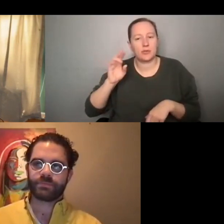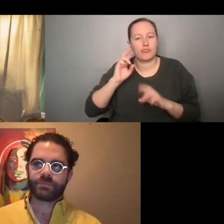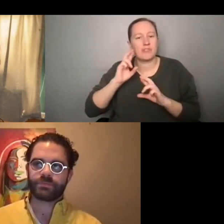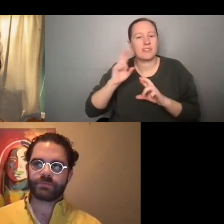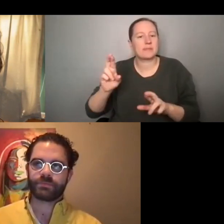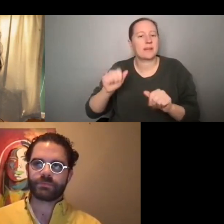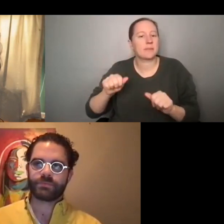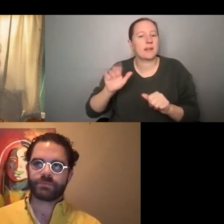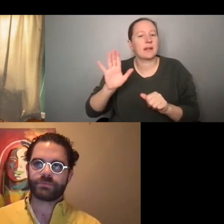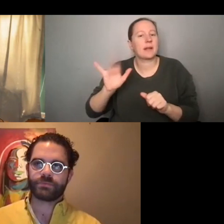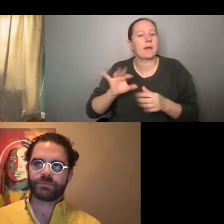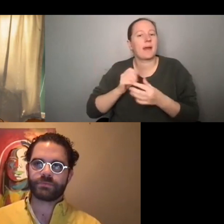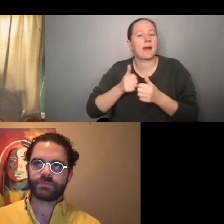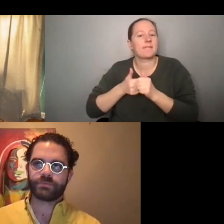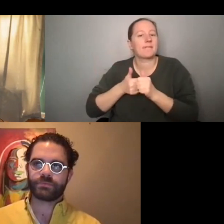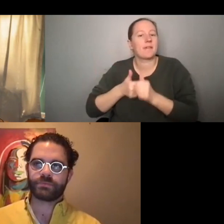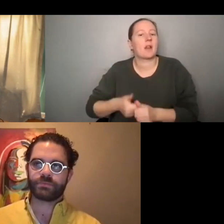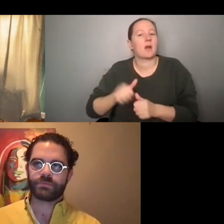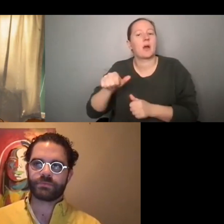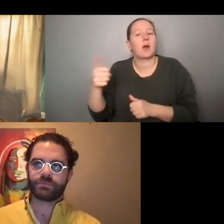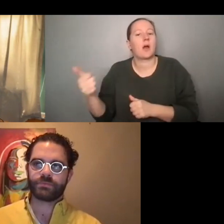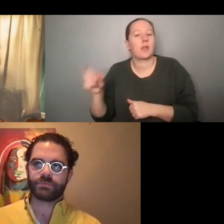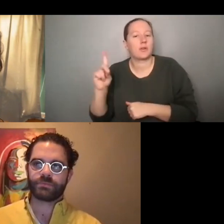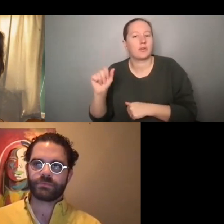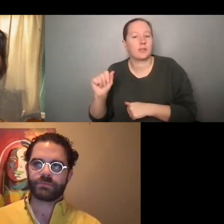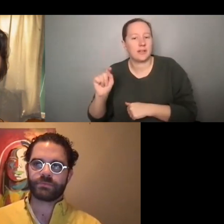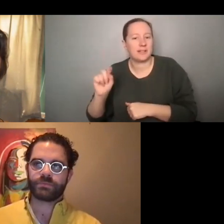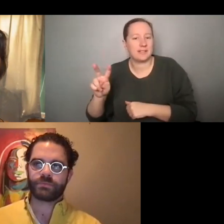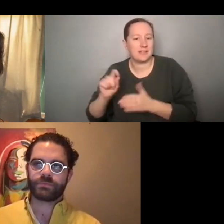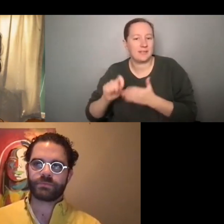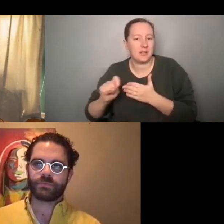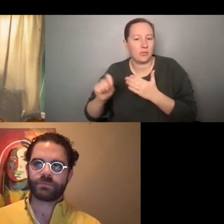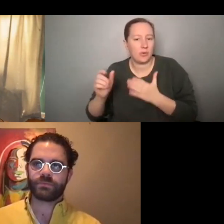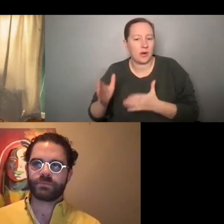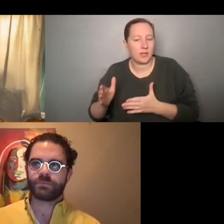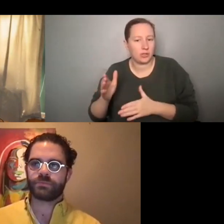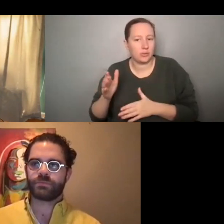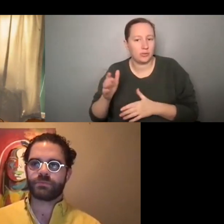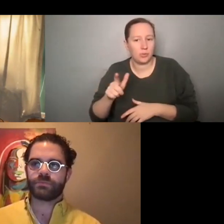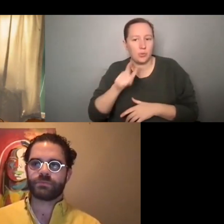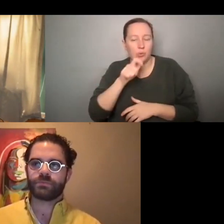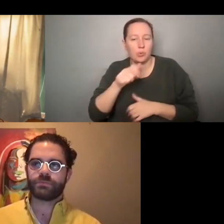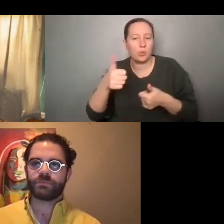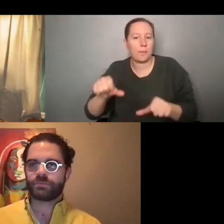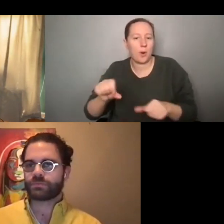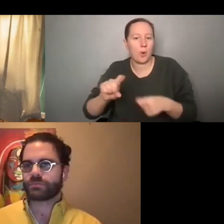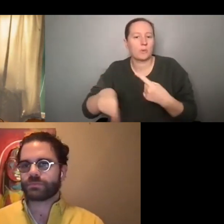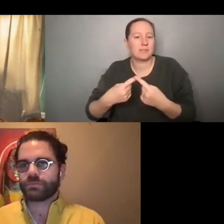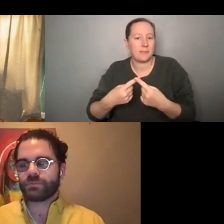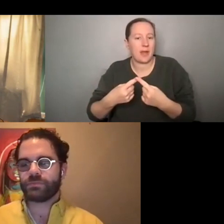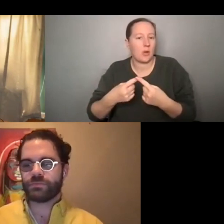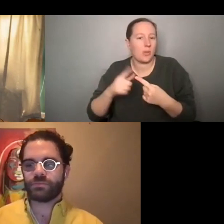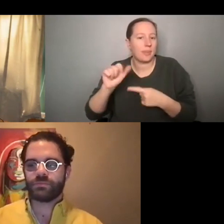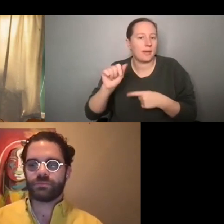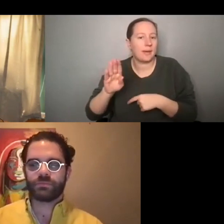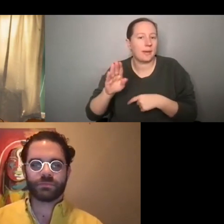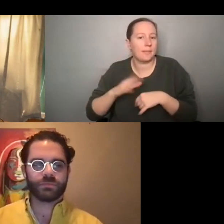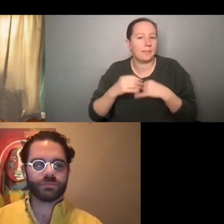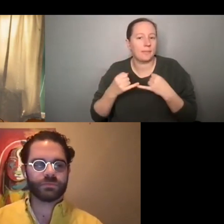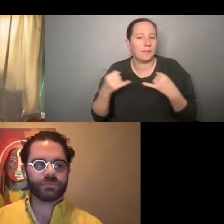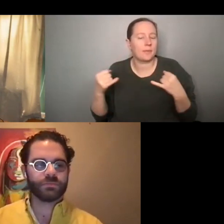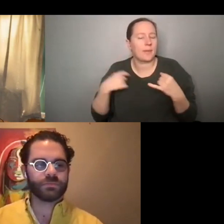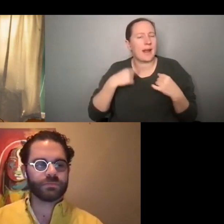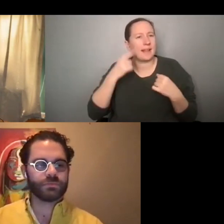by following other disabled television writers who posted about it. And I believe on